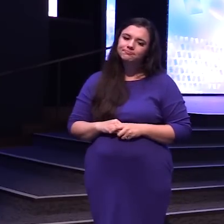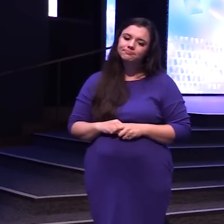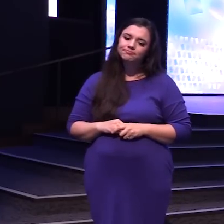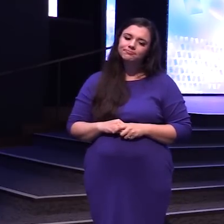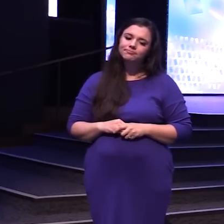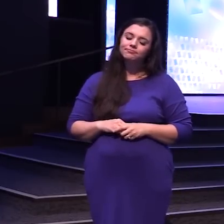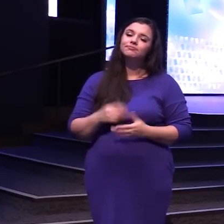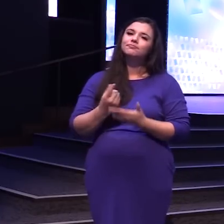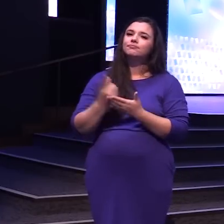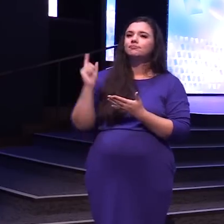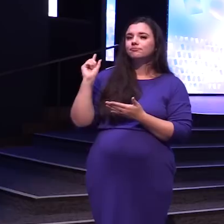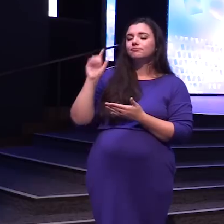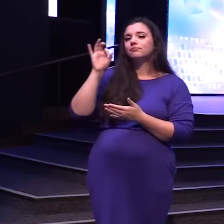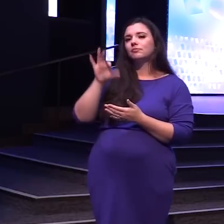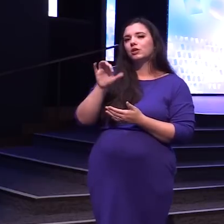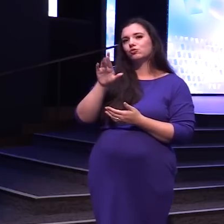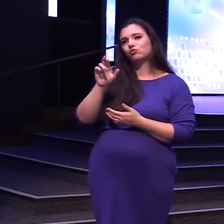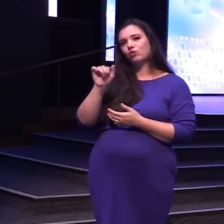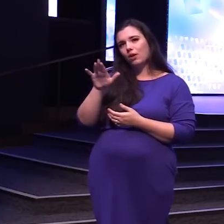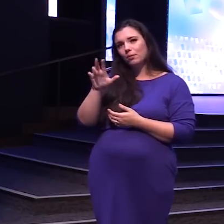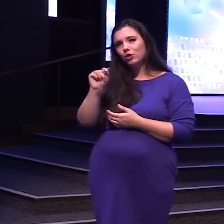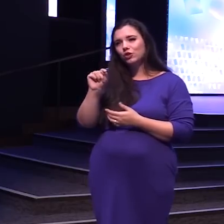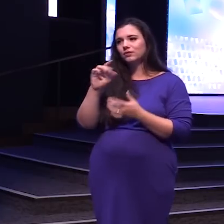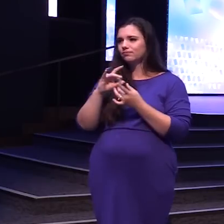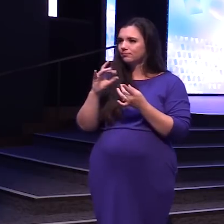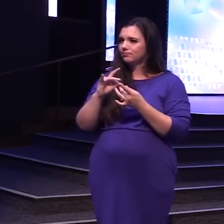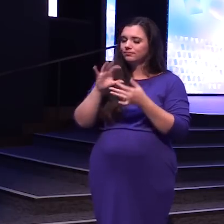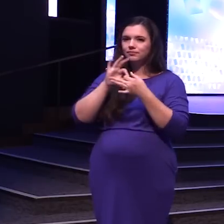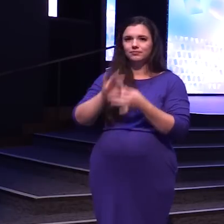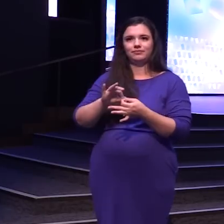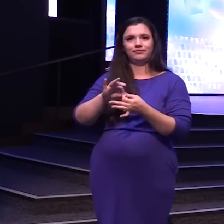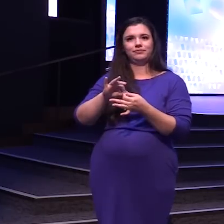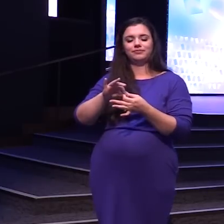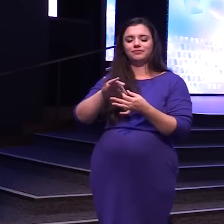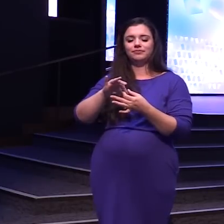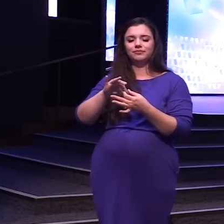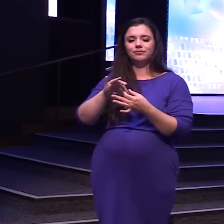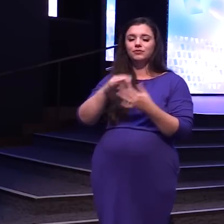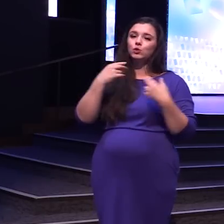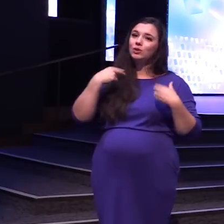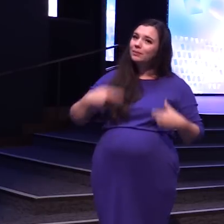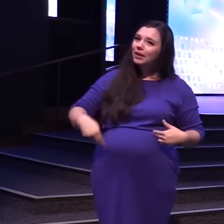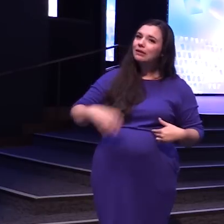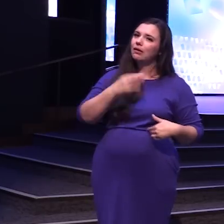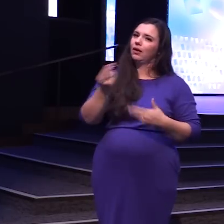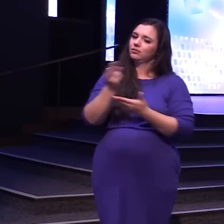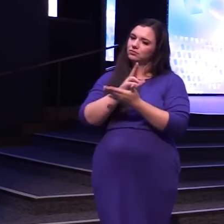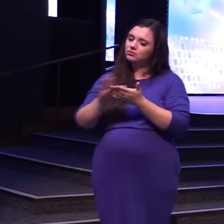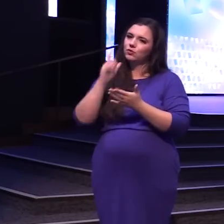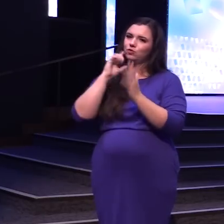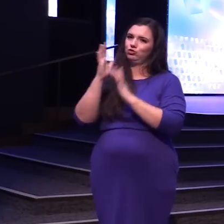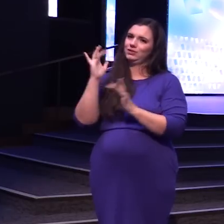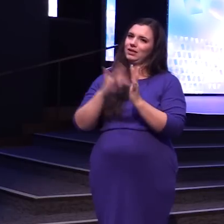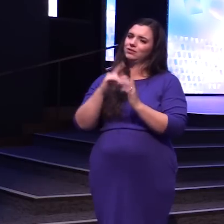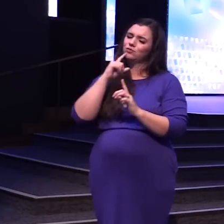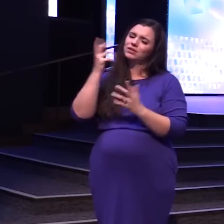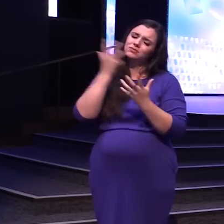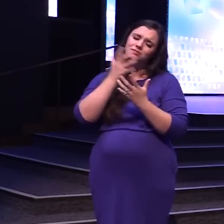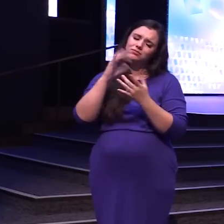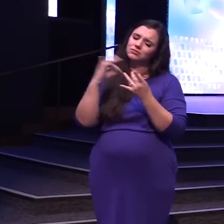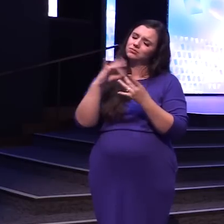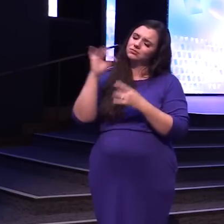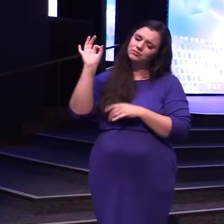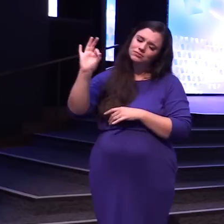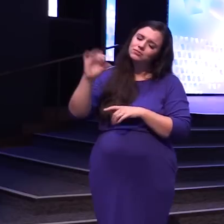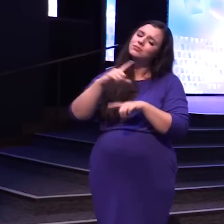Last week Pastor Robert Did a whole message On the divinity And the humanity Of Jesus It was an amazing message But he